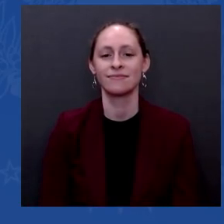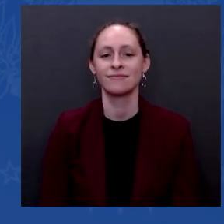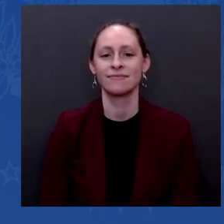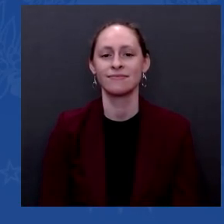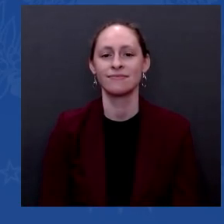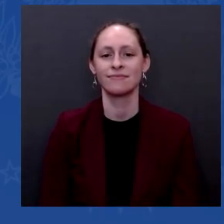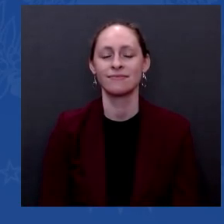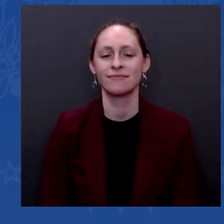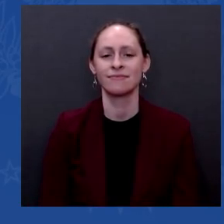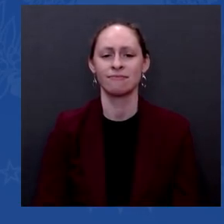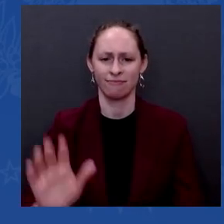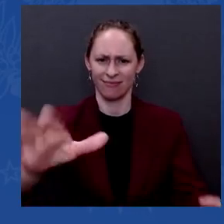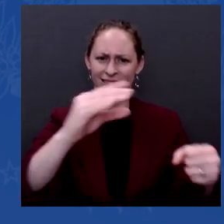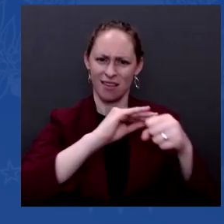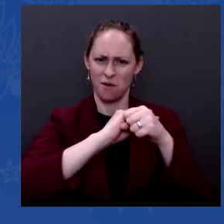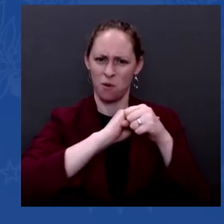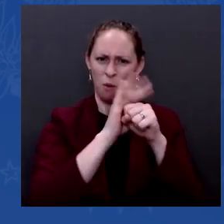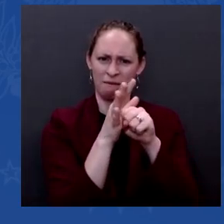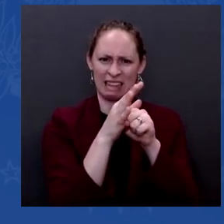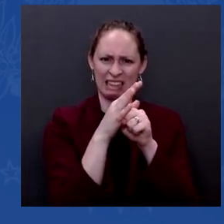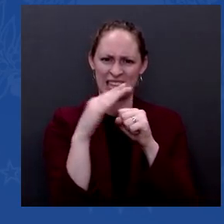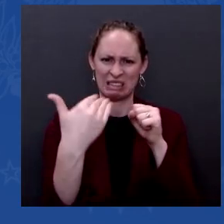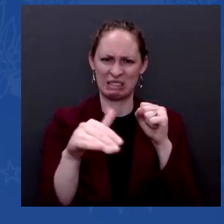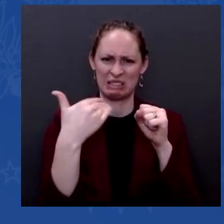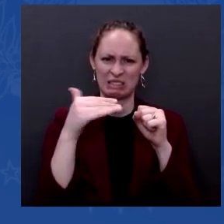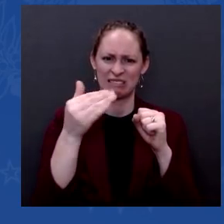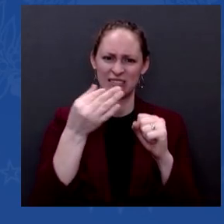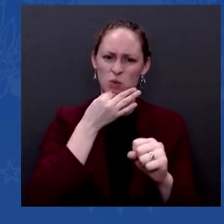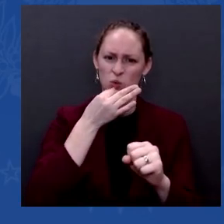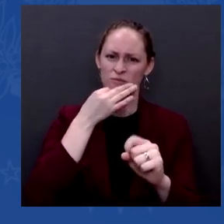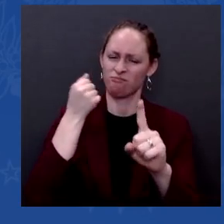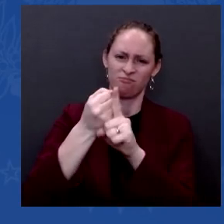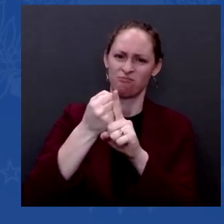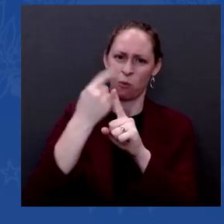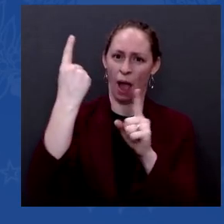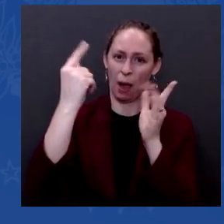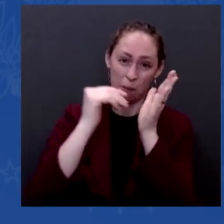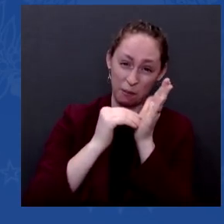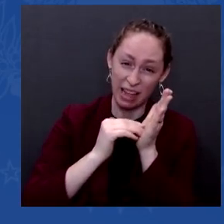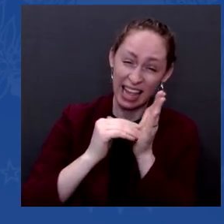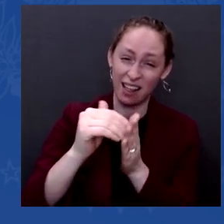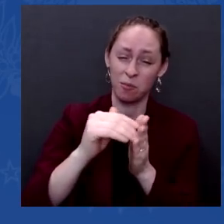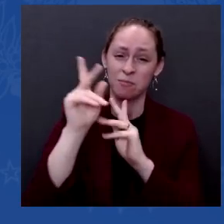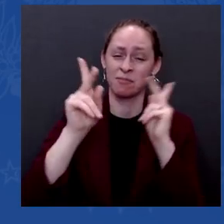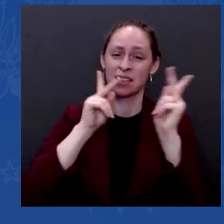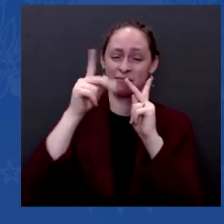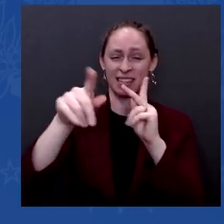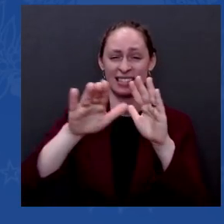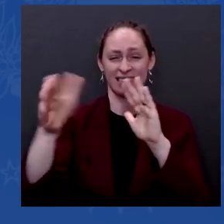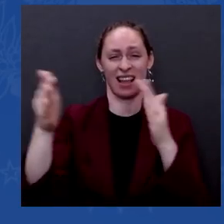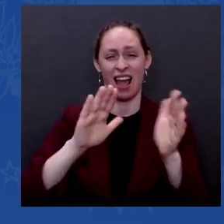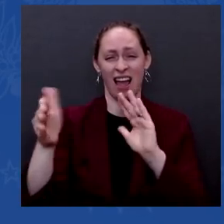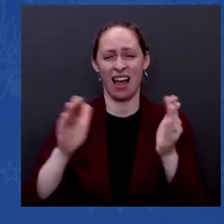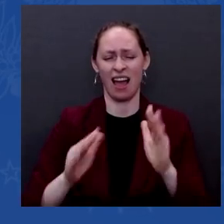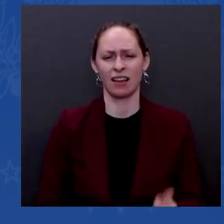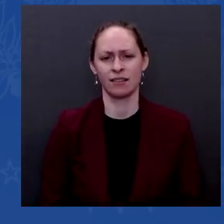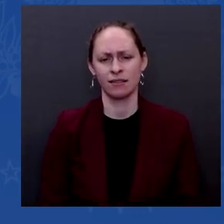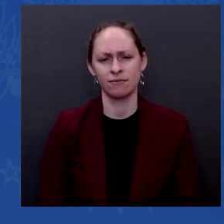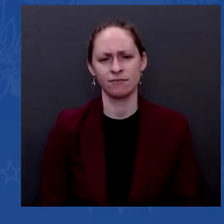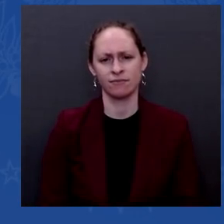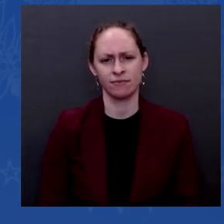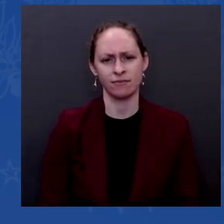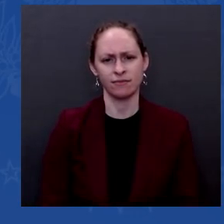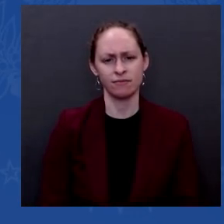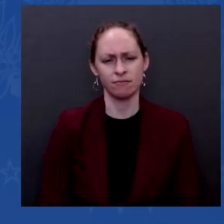And I'd like to ask you why it is during your three and a half hour virtual summit in November with the Chinese president, you didn't press for